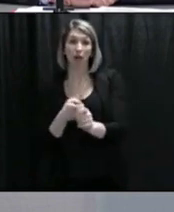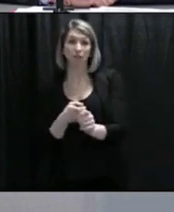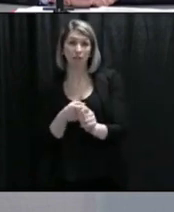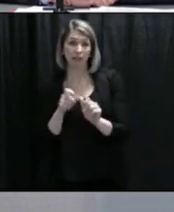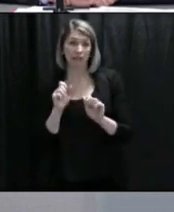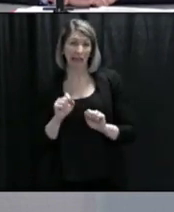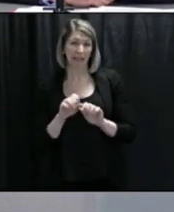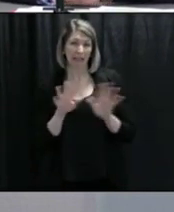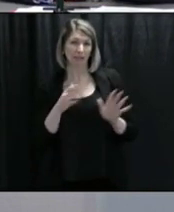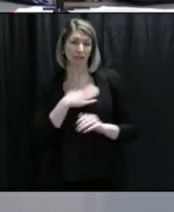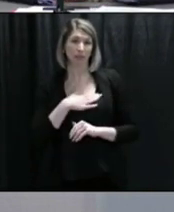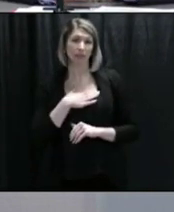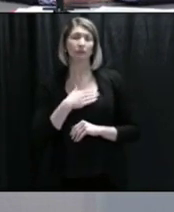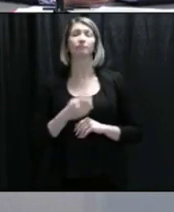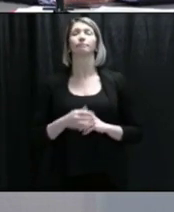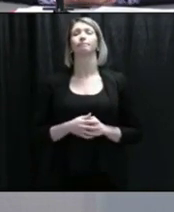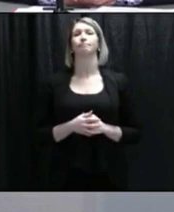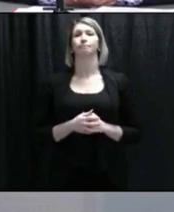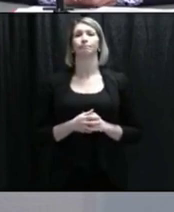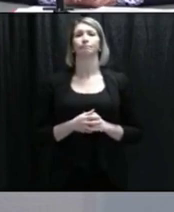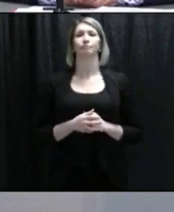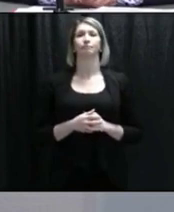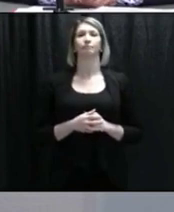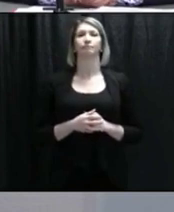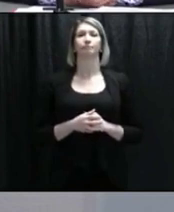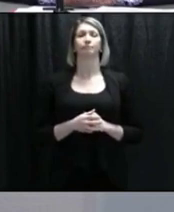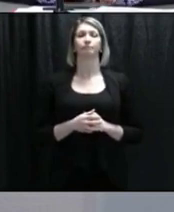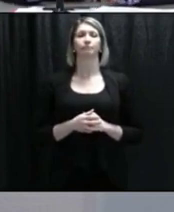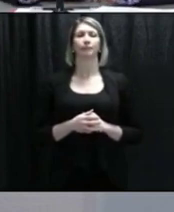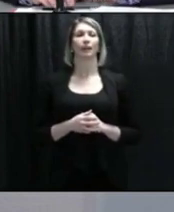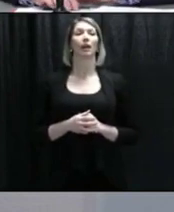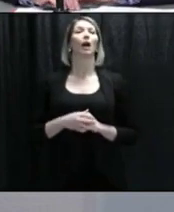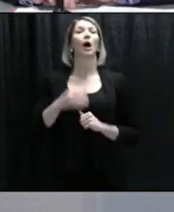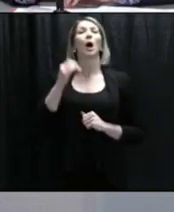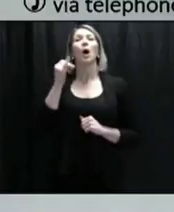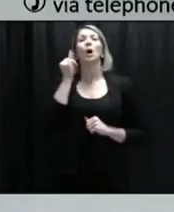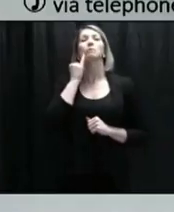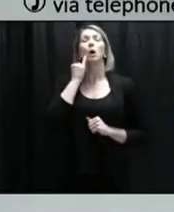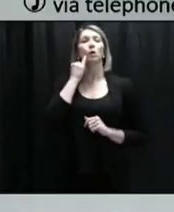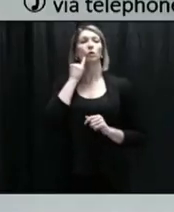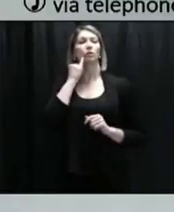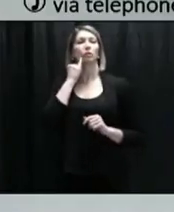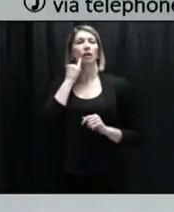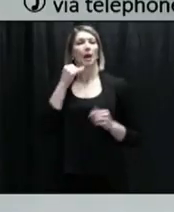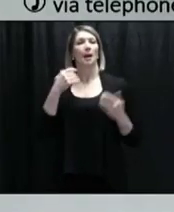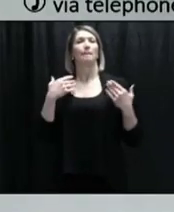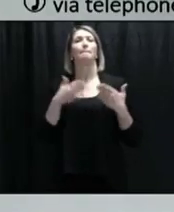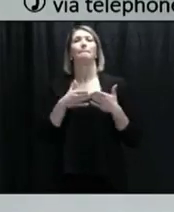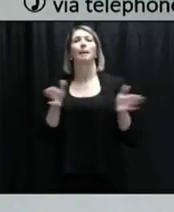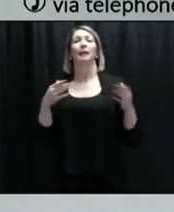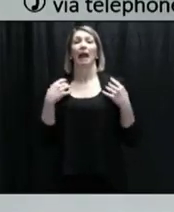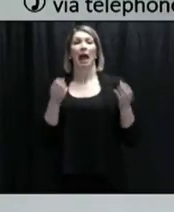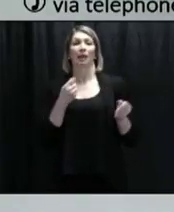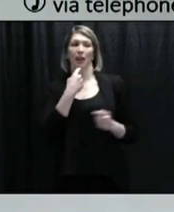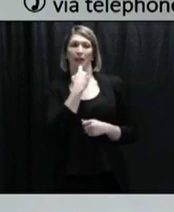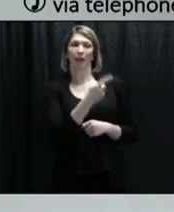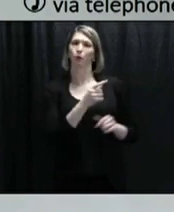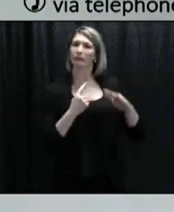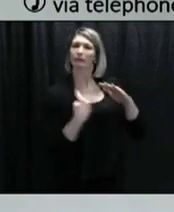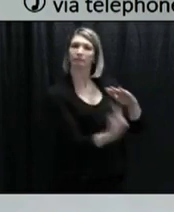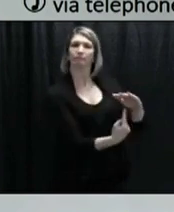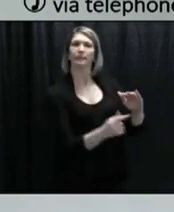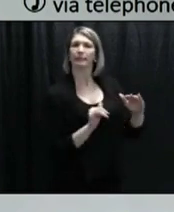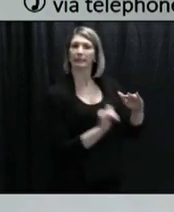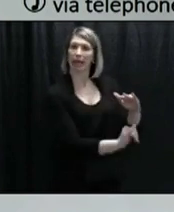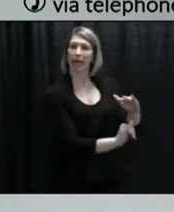So if somebody is not self-isolating, it is okay to go out for a walk